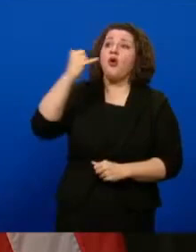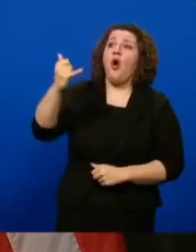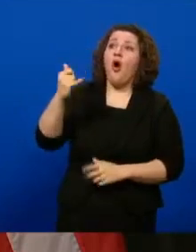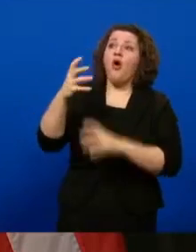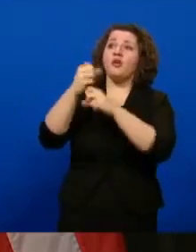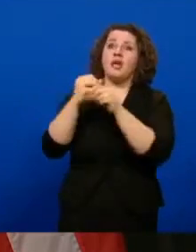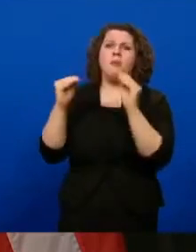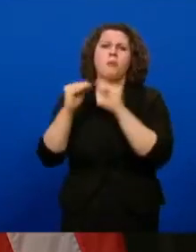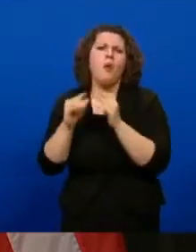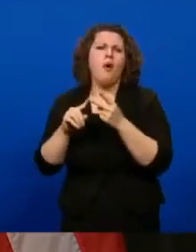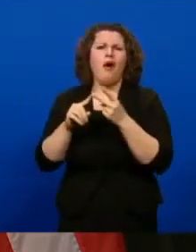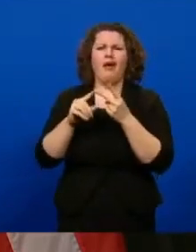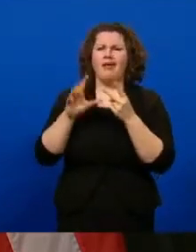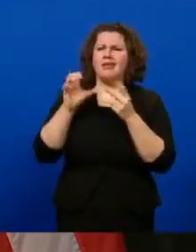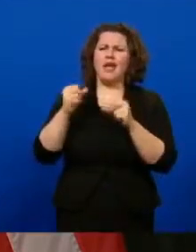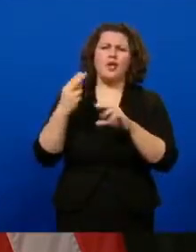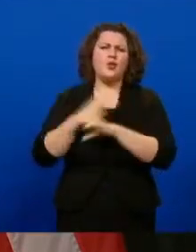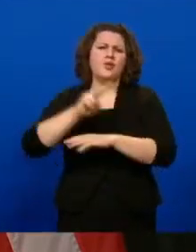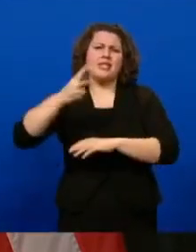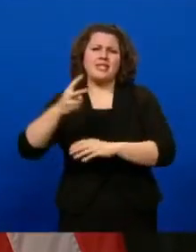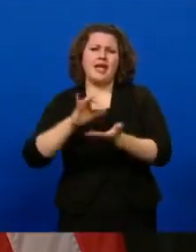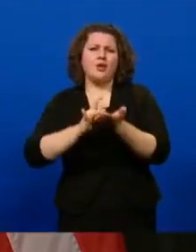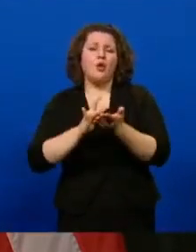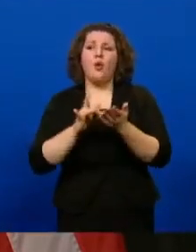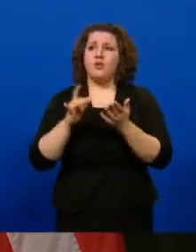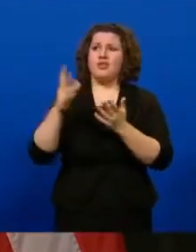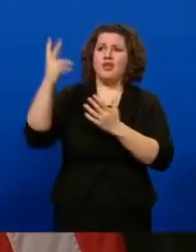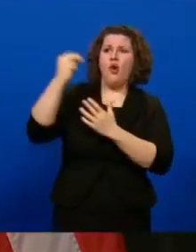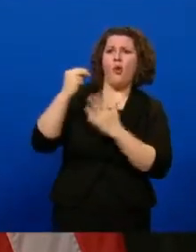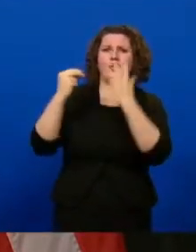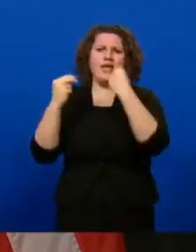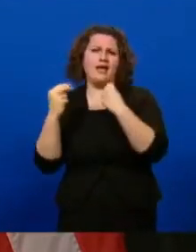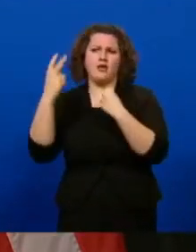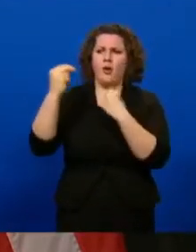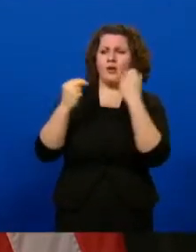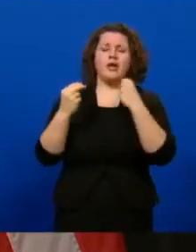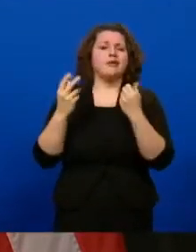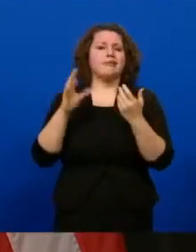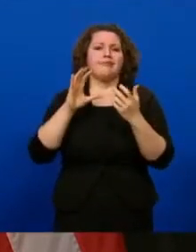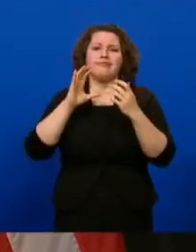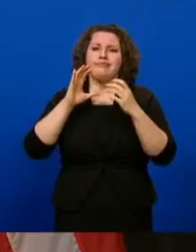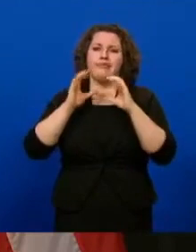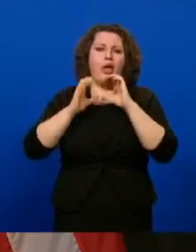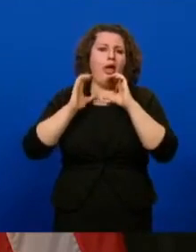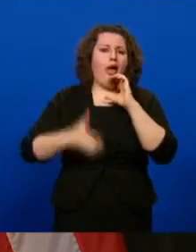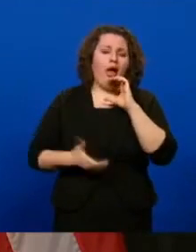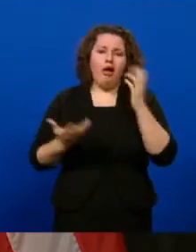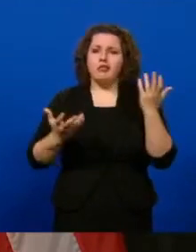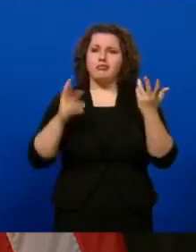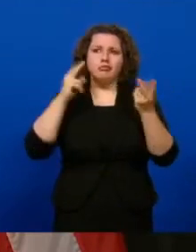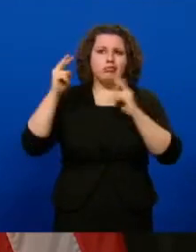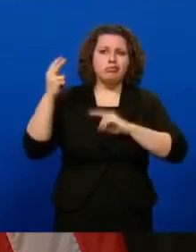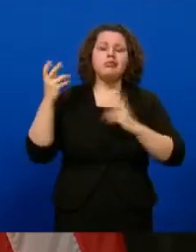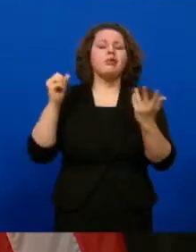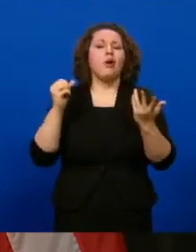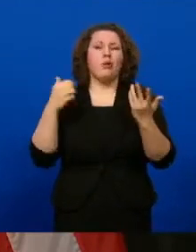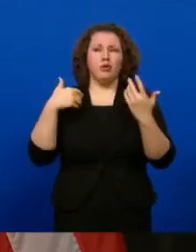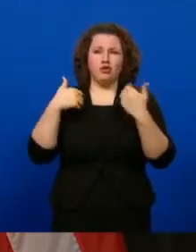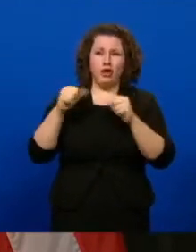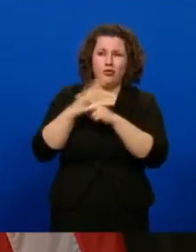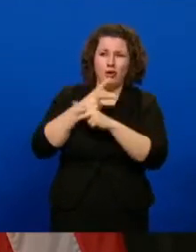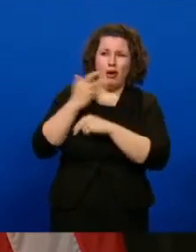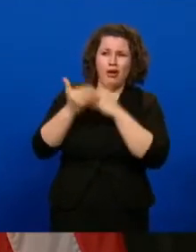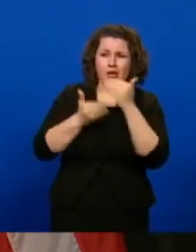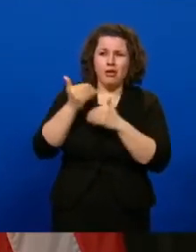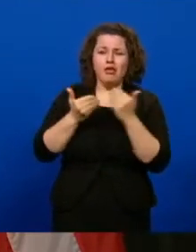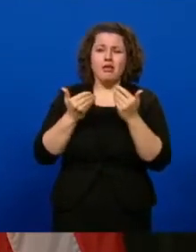more. You can use the second dose. There's just been a no, you can't. I mean, there's just been a lot of miscommunication. And I think as we start to work through that and